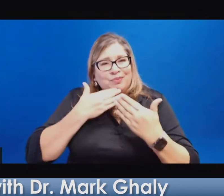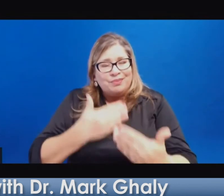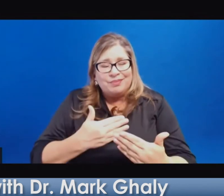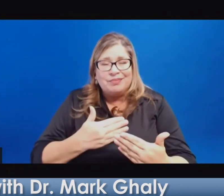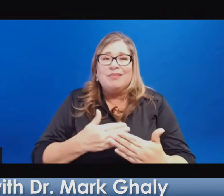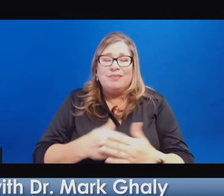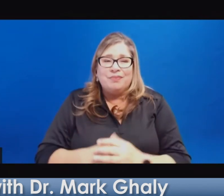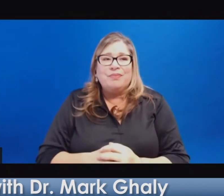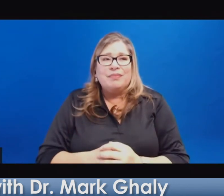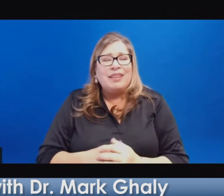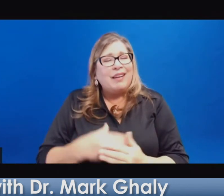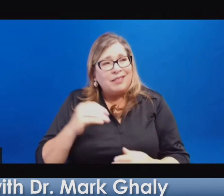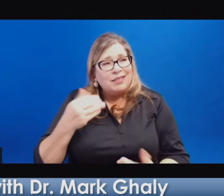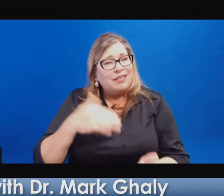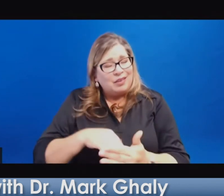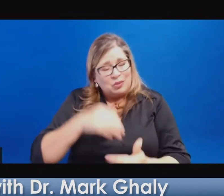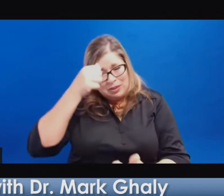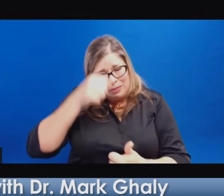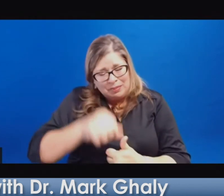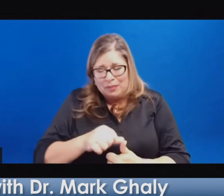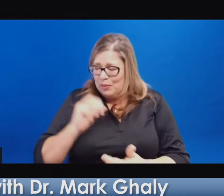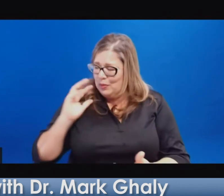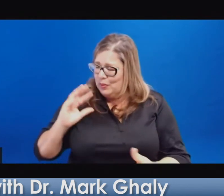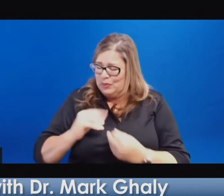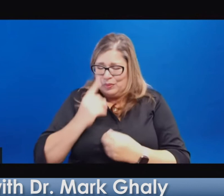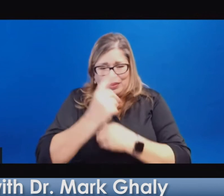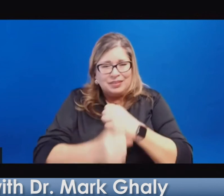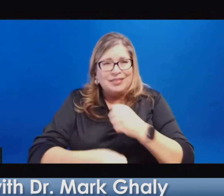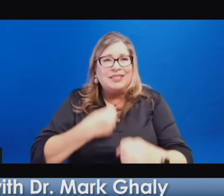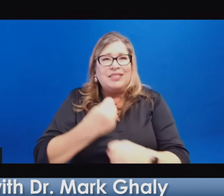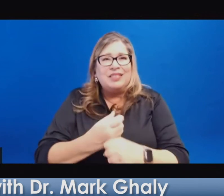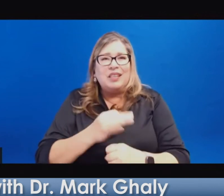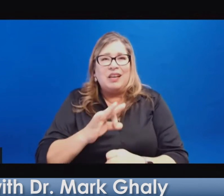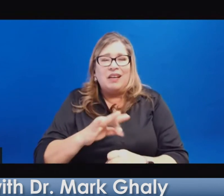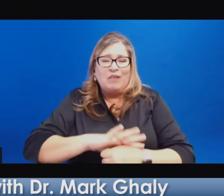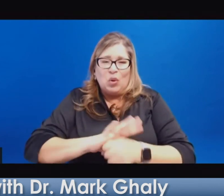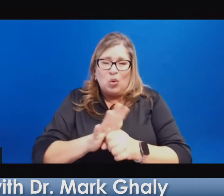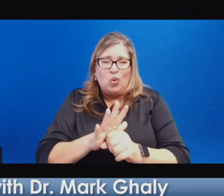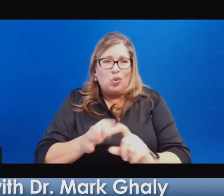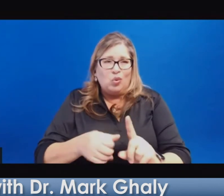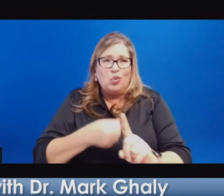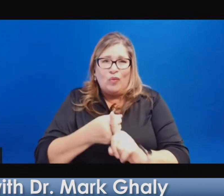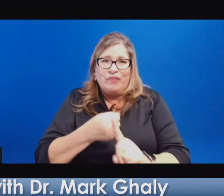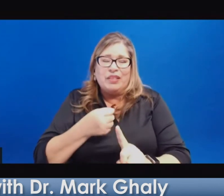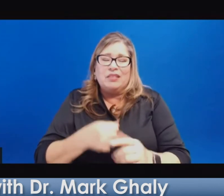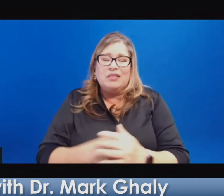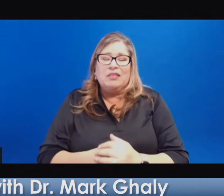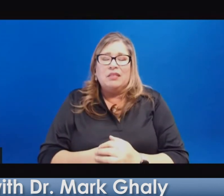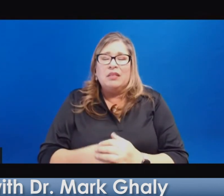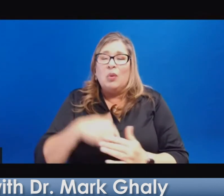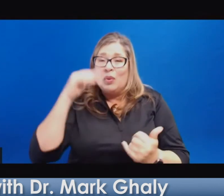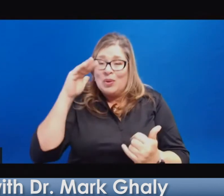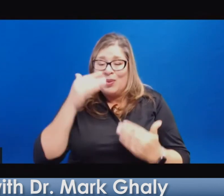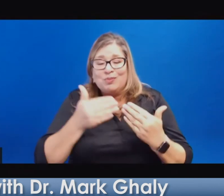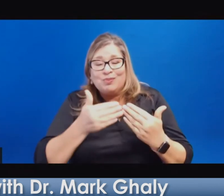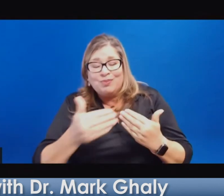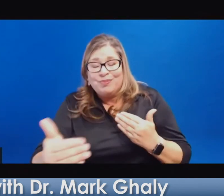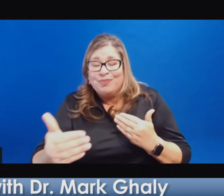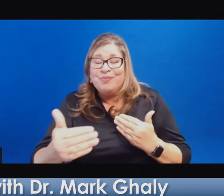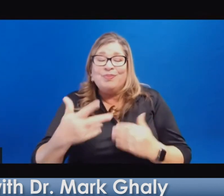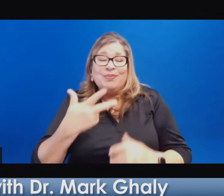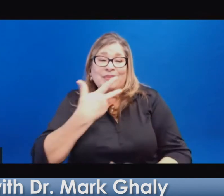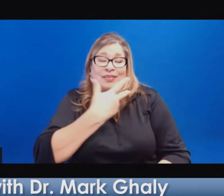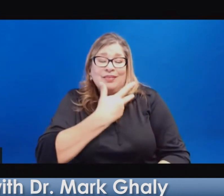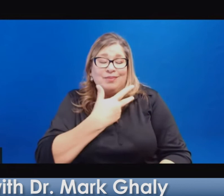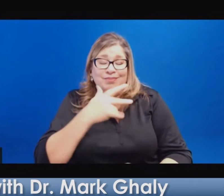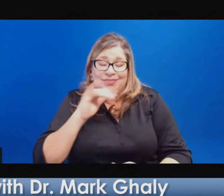COVID, uh, and, uh, uh, hopefully months with, uh, reductions in cases and more vaccines to